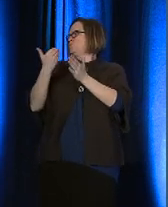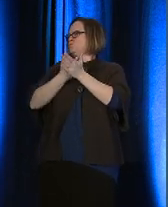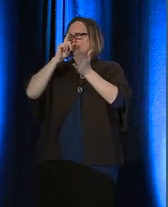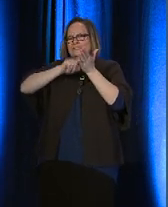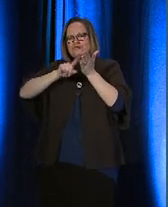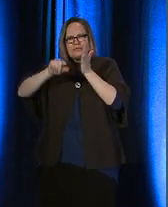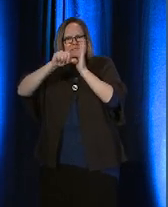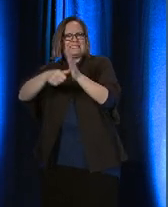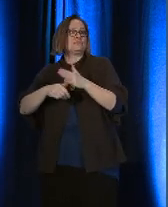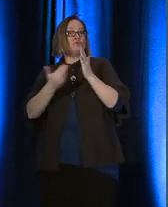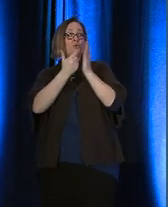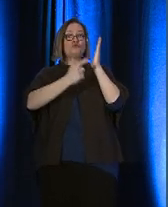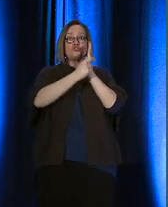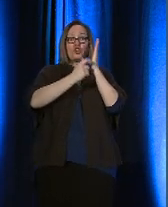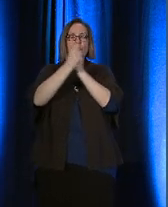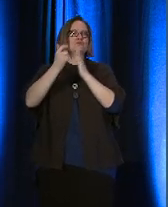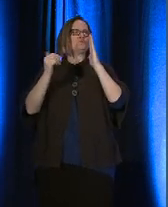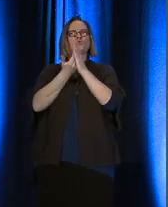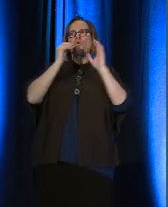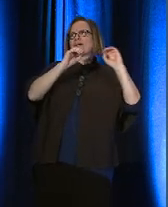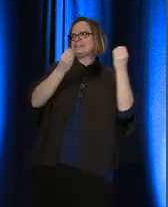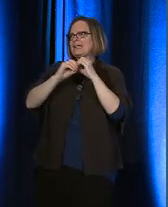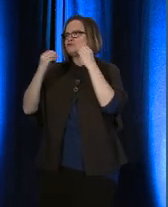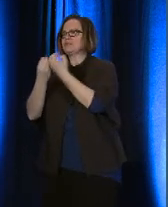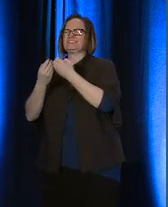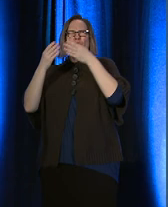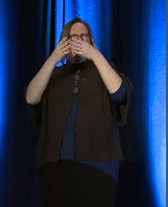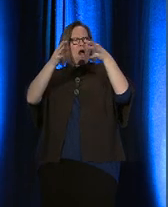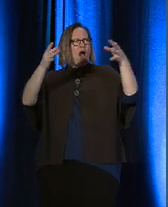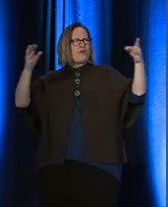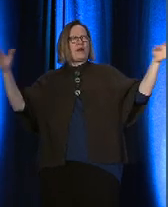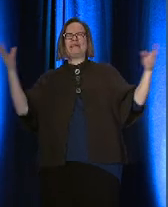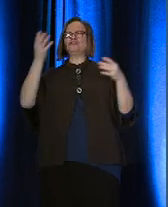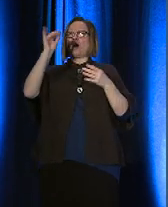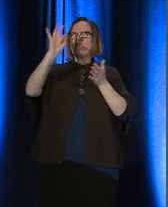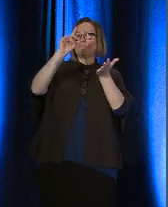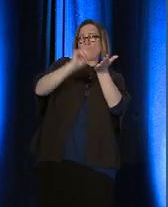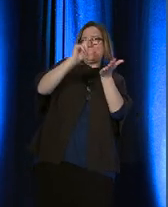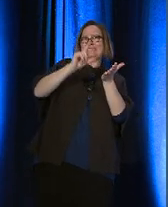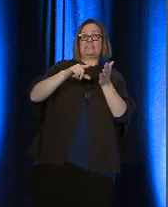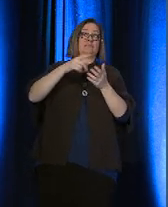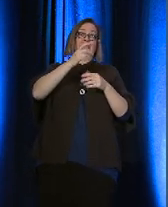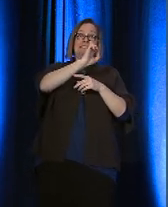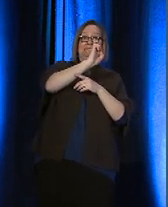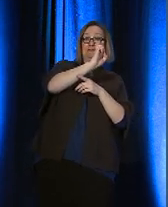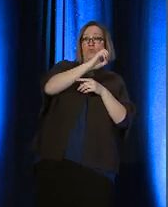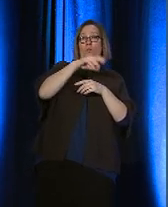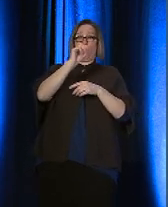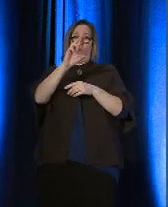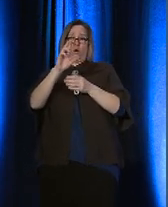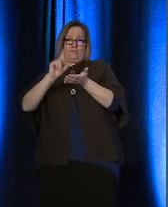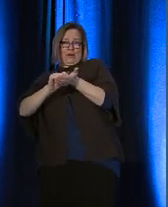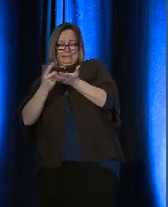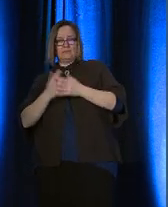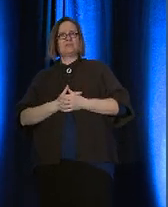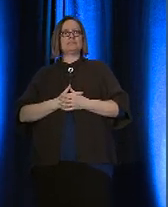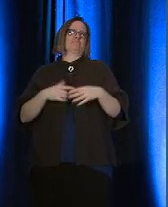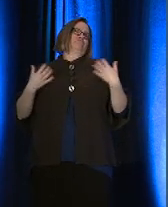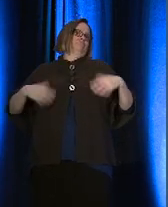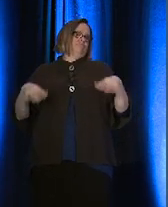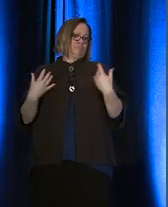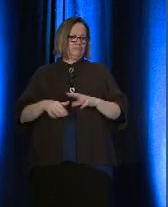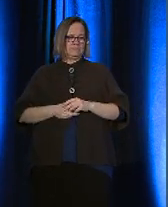organizations, a wide range of print and digital books, a major. In the process, we've also become